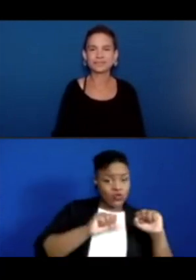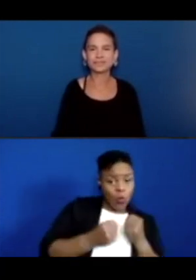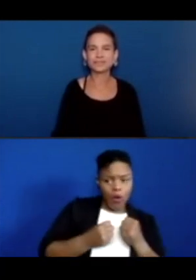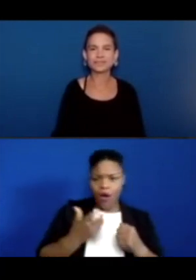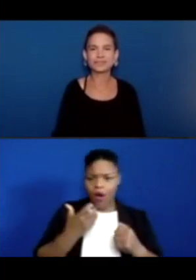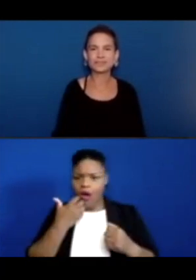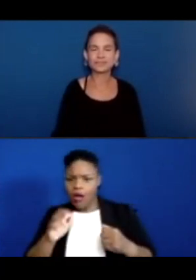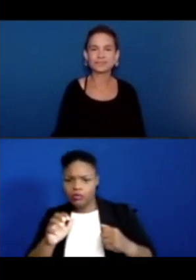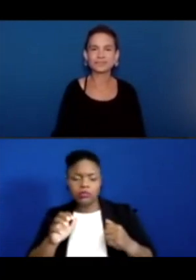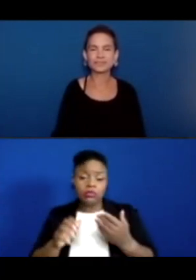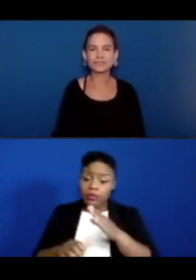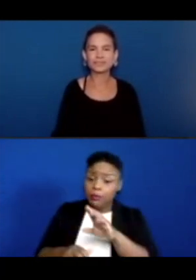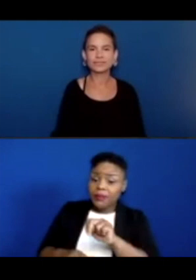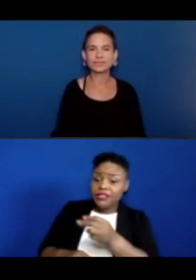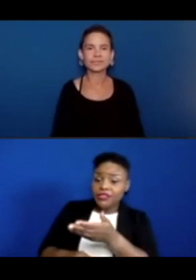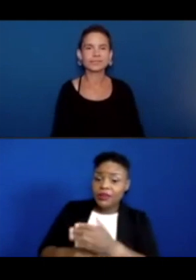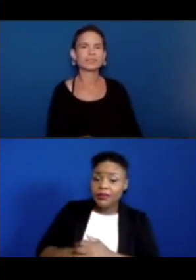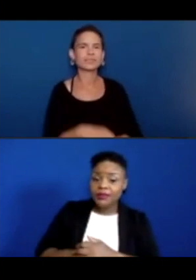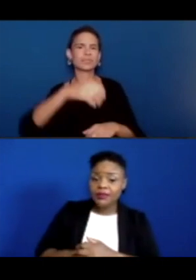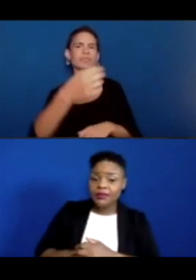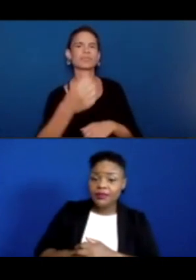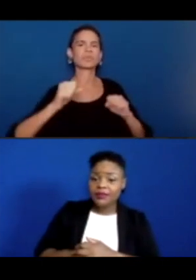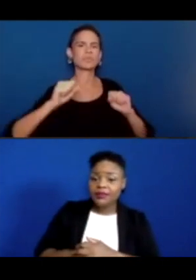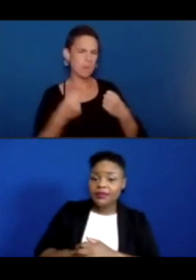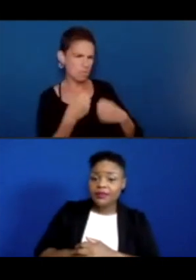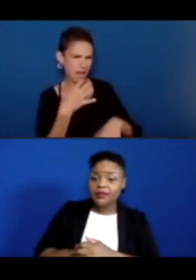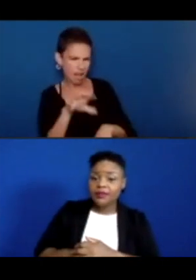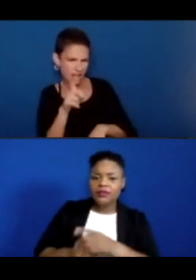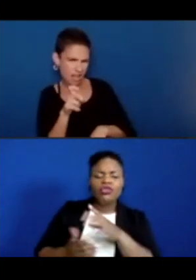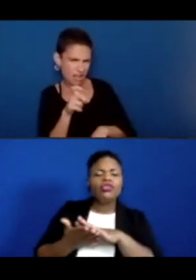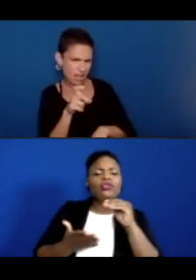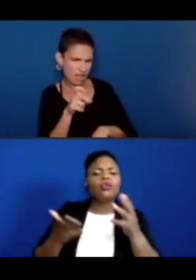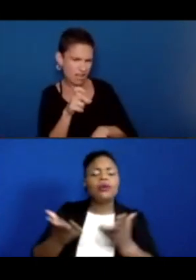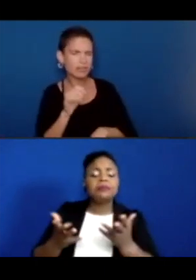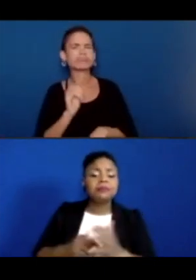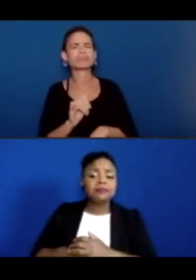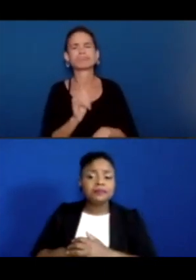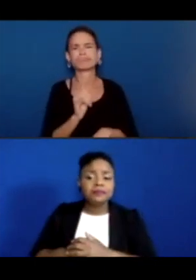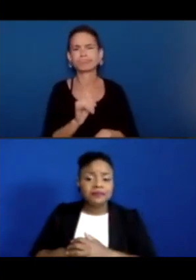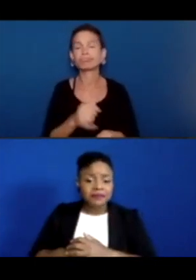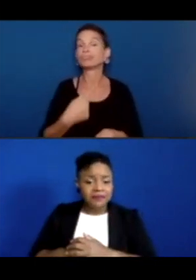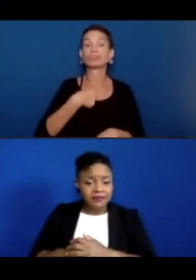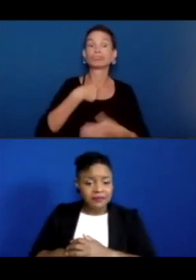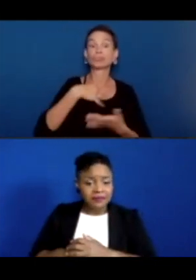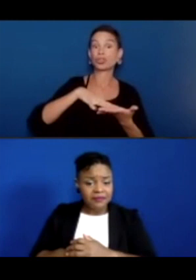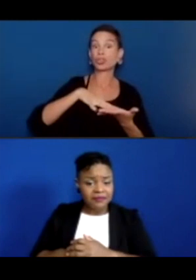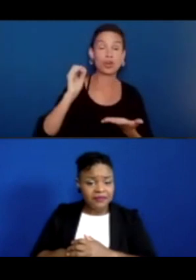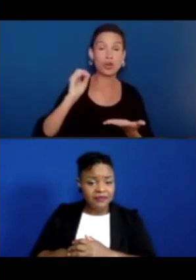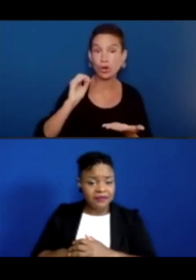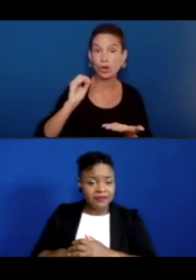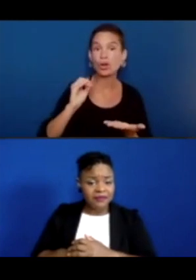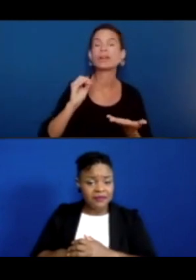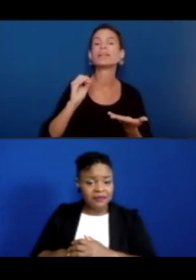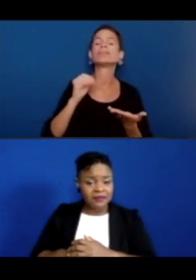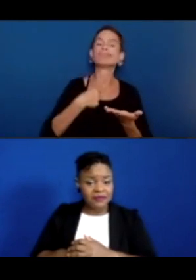and hot? Yes. What did you learn? I learned that, I learned that when, you know,